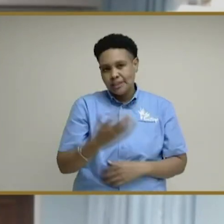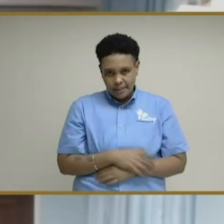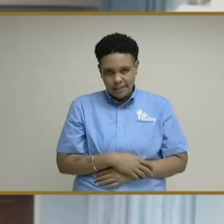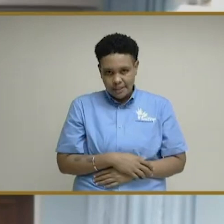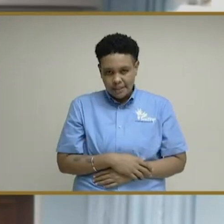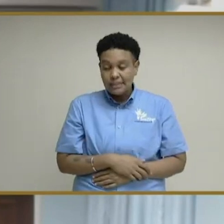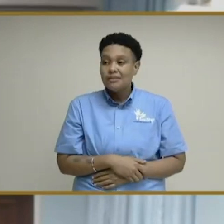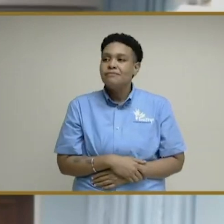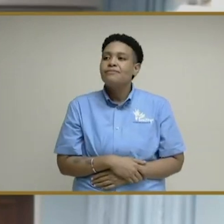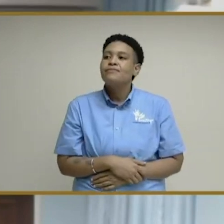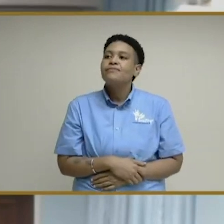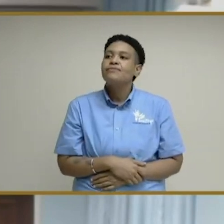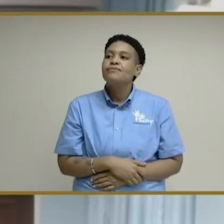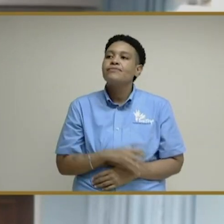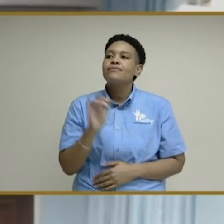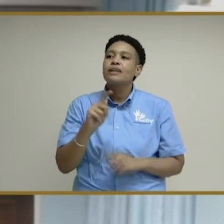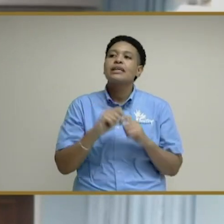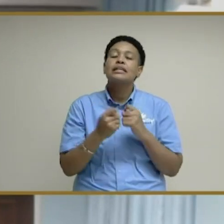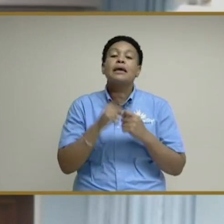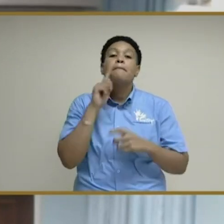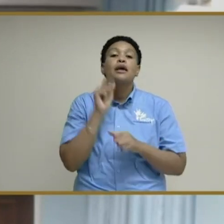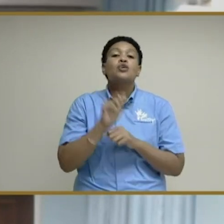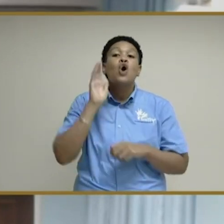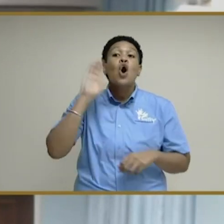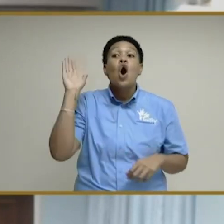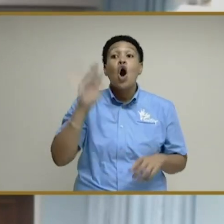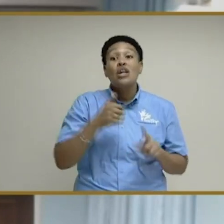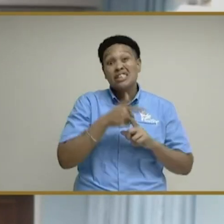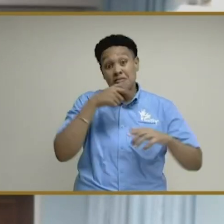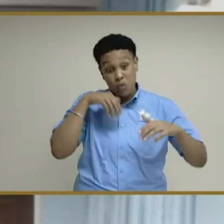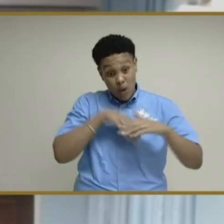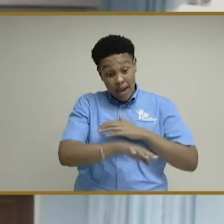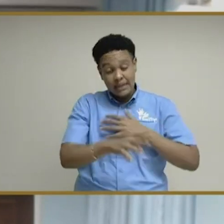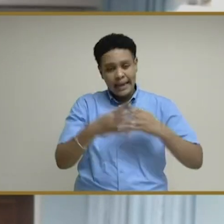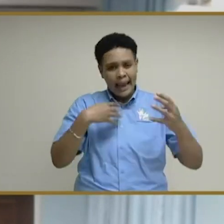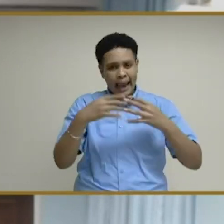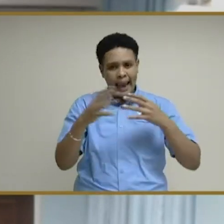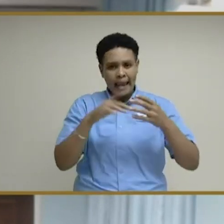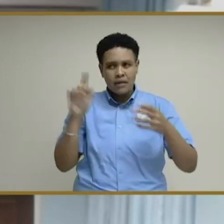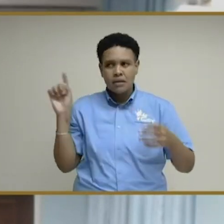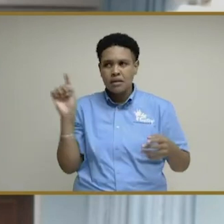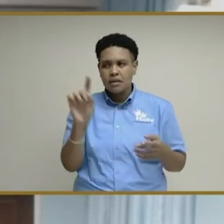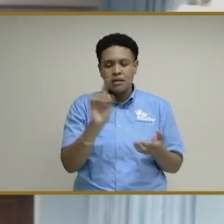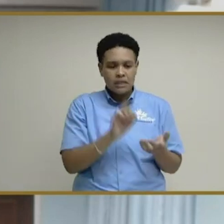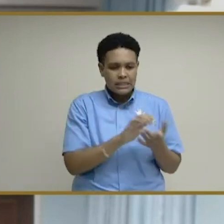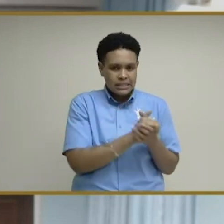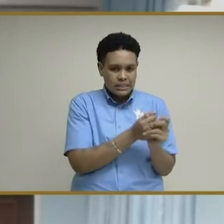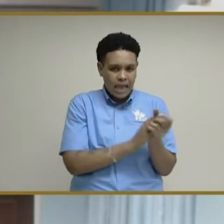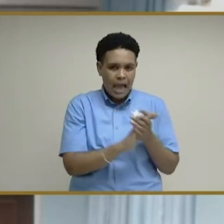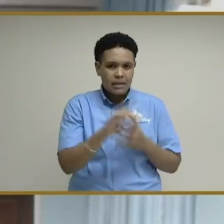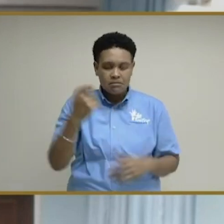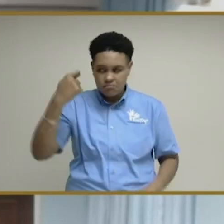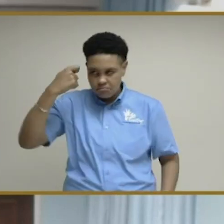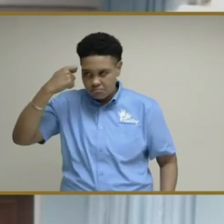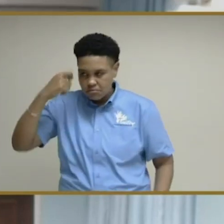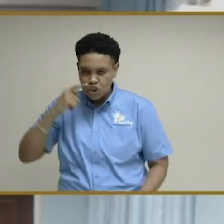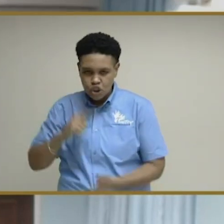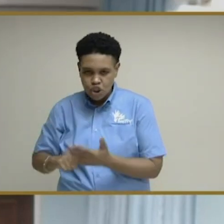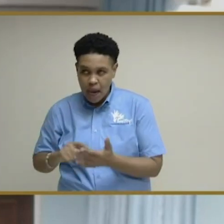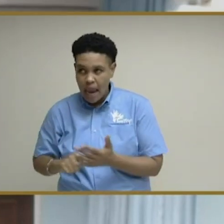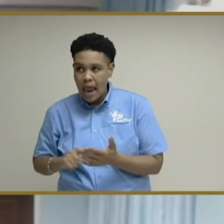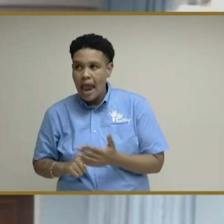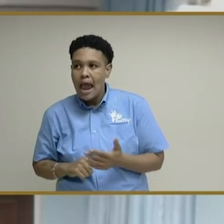And also, that team will ensure that everybody who enters through that gate is sanitized and their temperature is taken